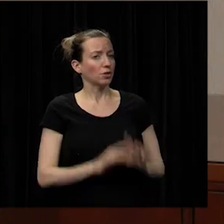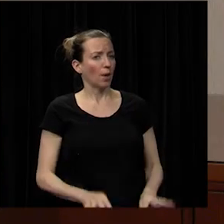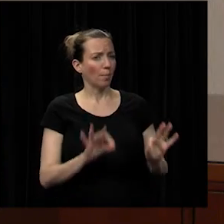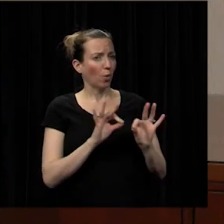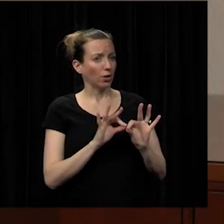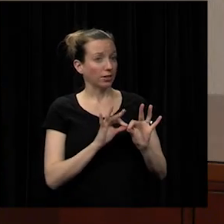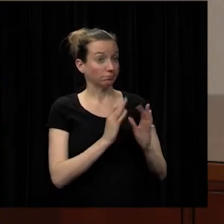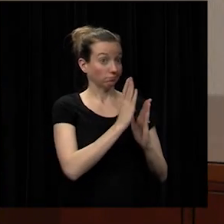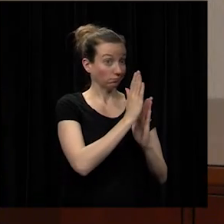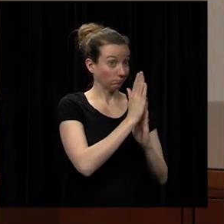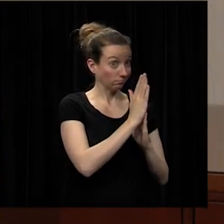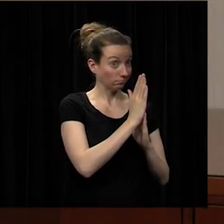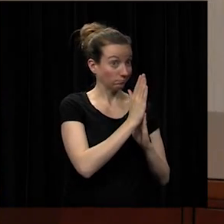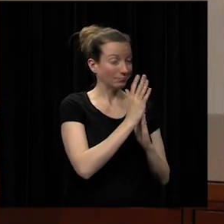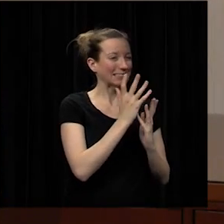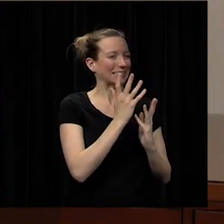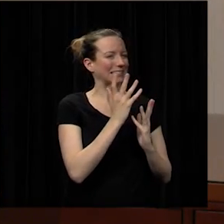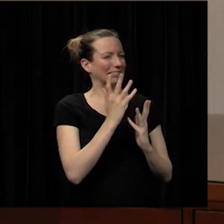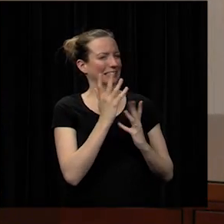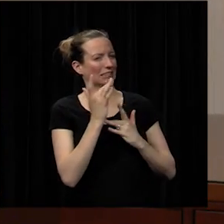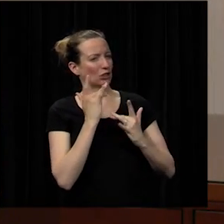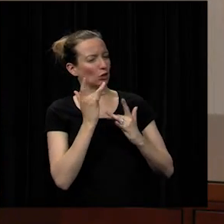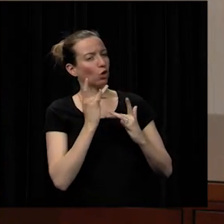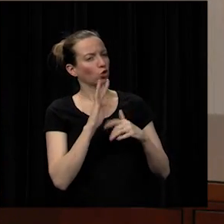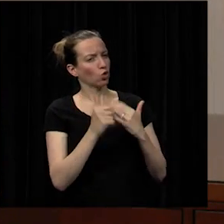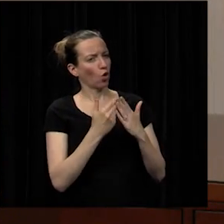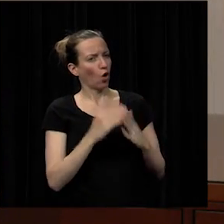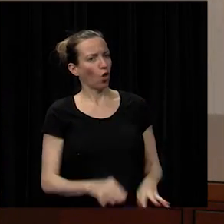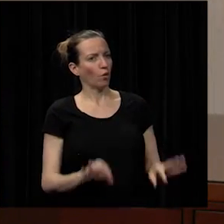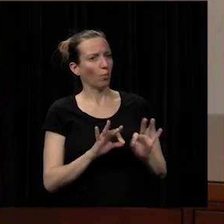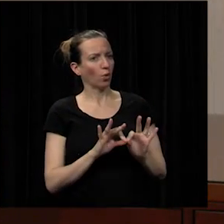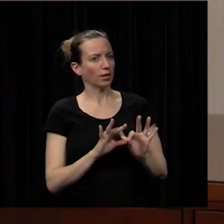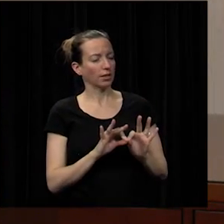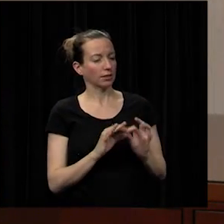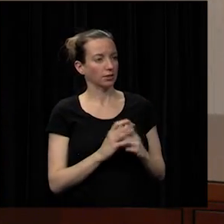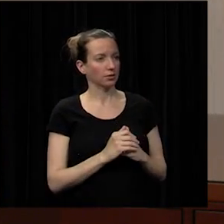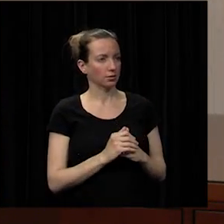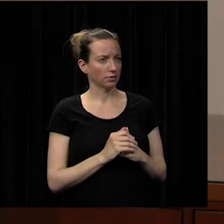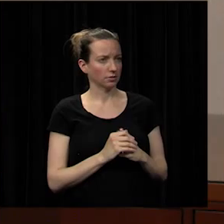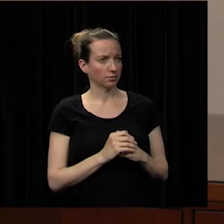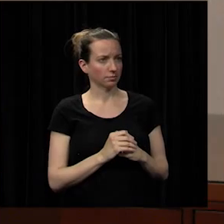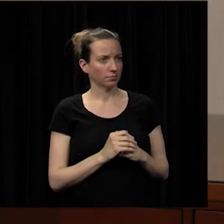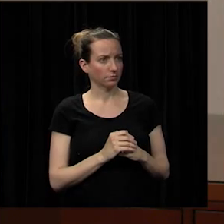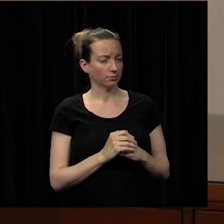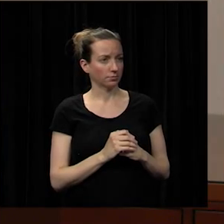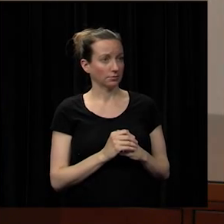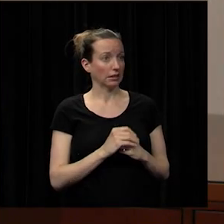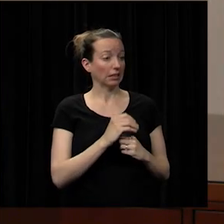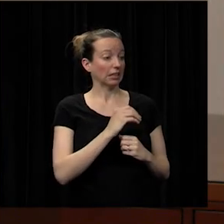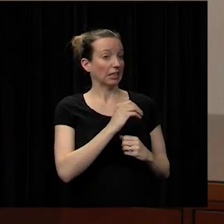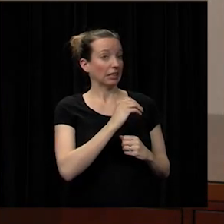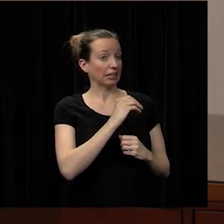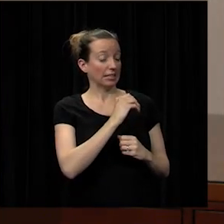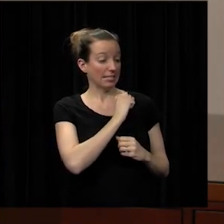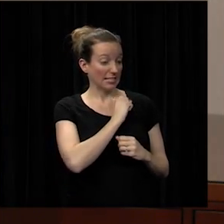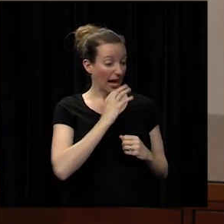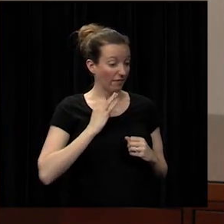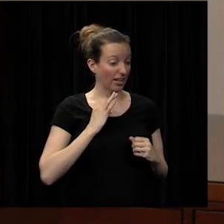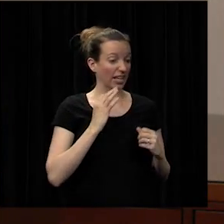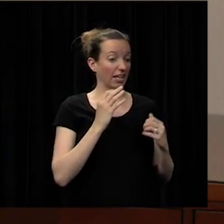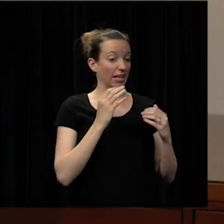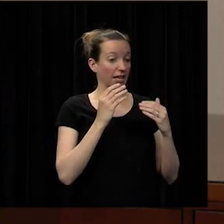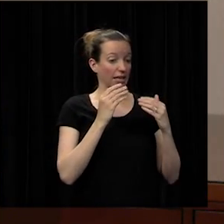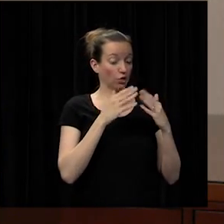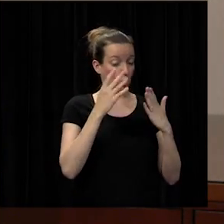compliments and the concerns we look at them from an individual basis in terms of staffing general program